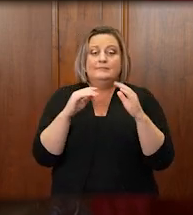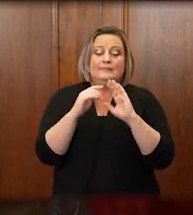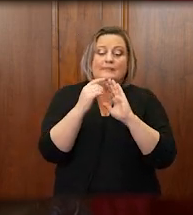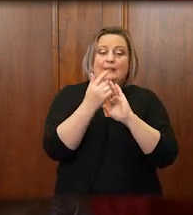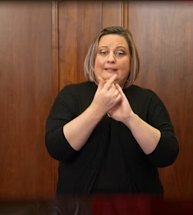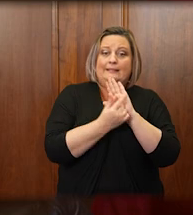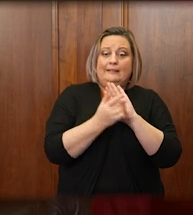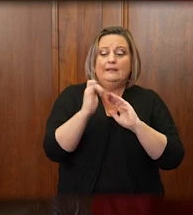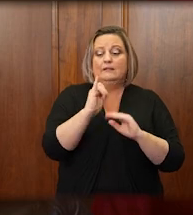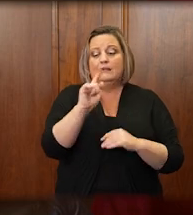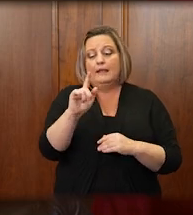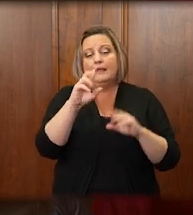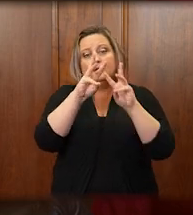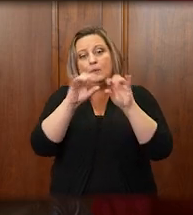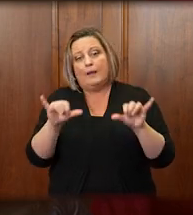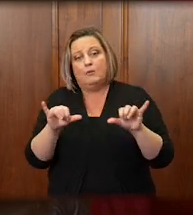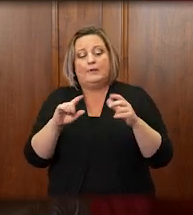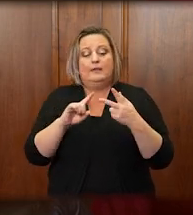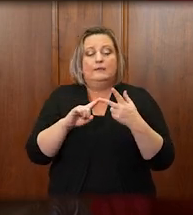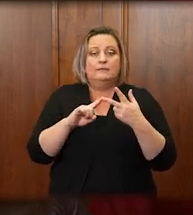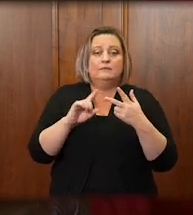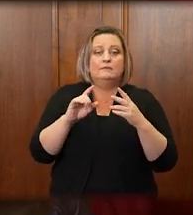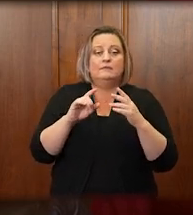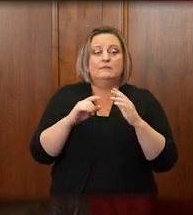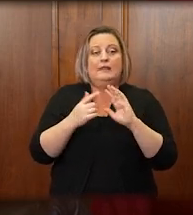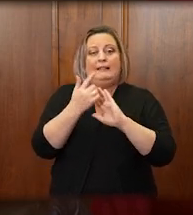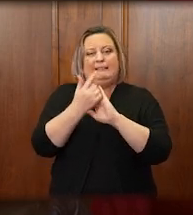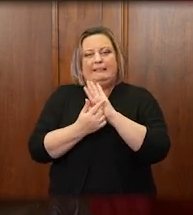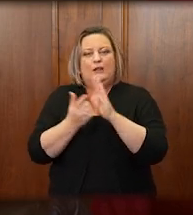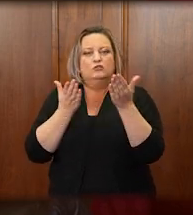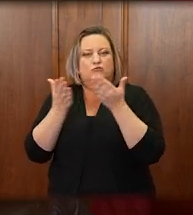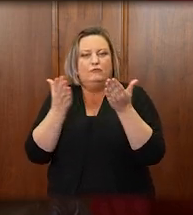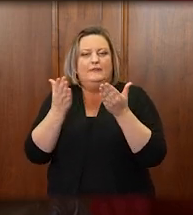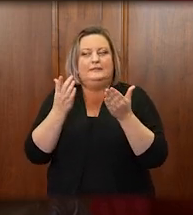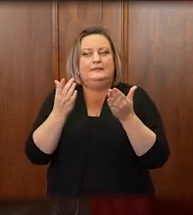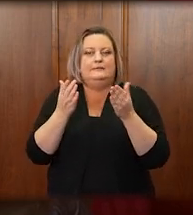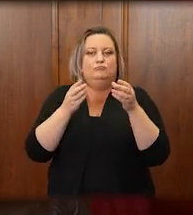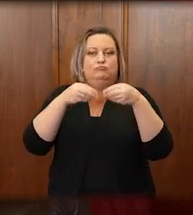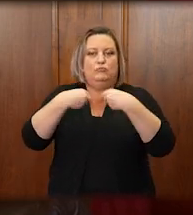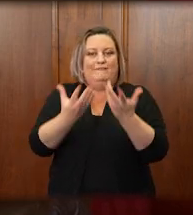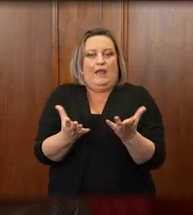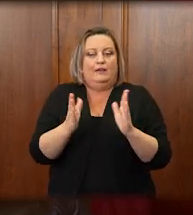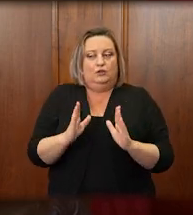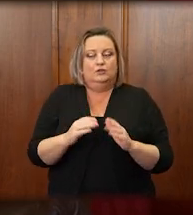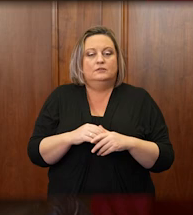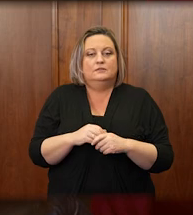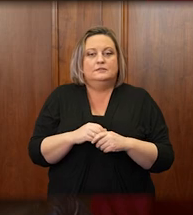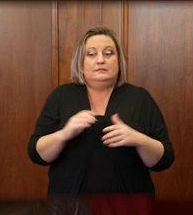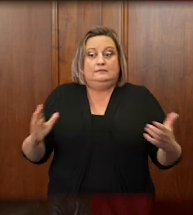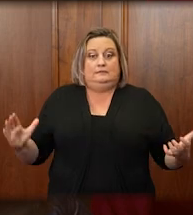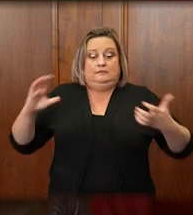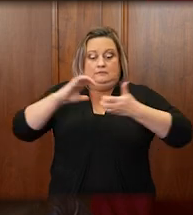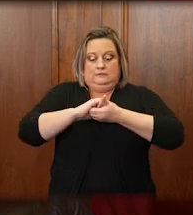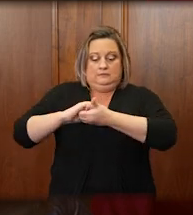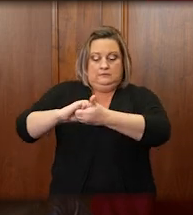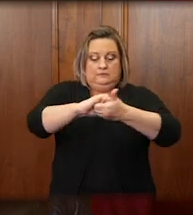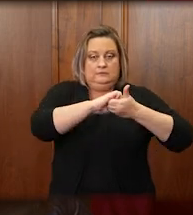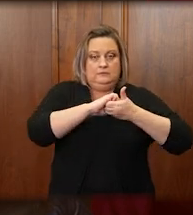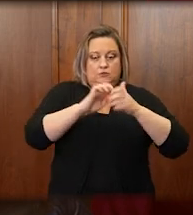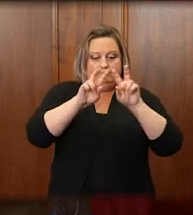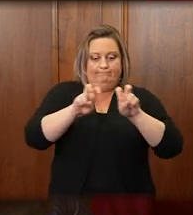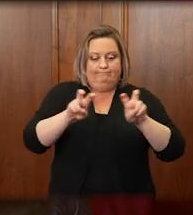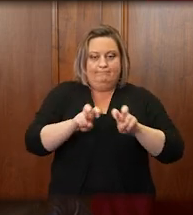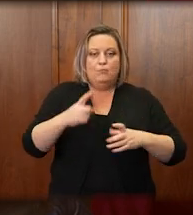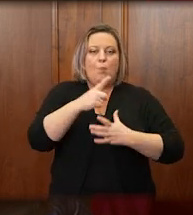Legal Aid of Wyoming, and other Wyoming legal service providers collaborated to complete a statewide civil legal needs assessment.